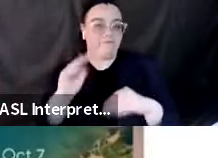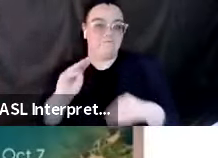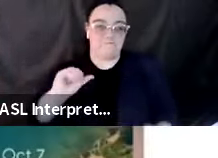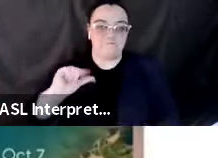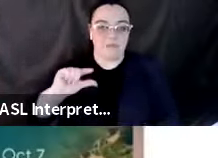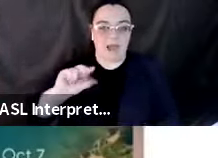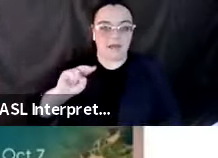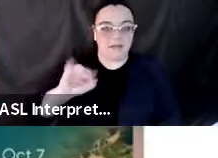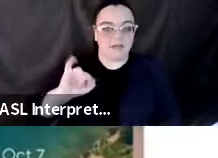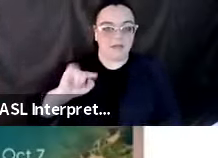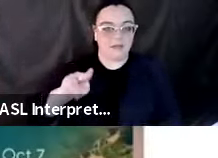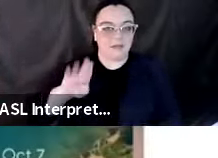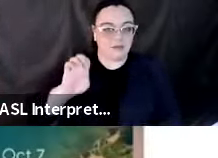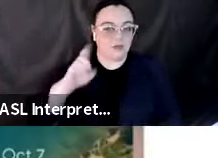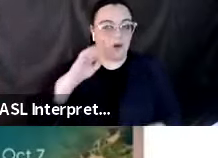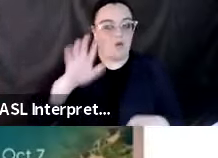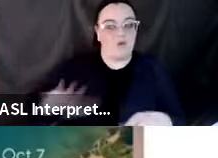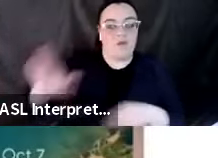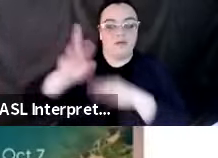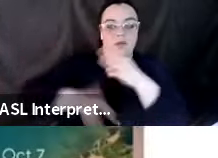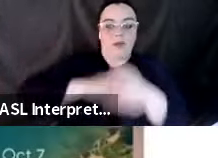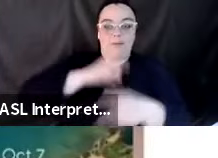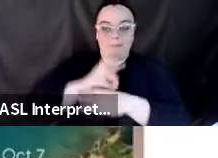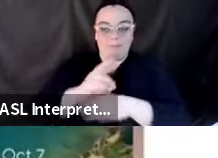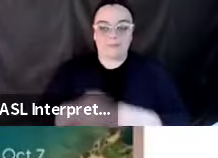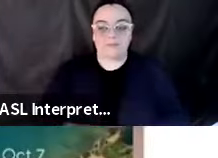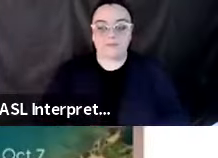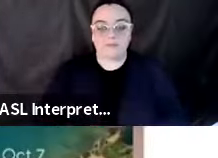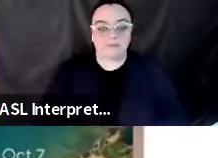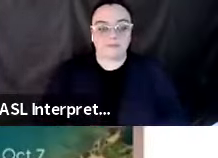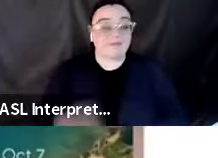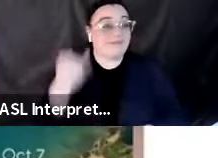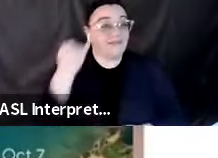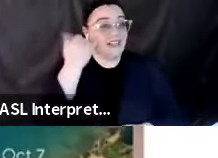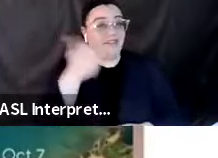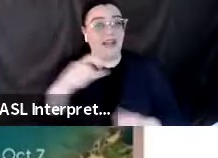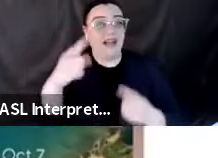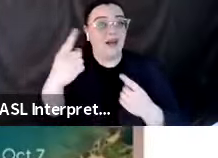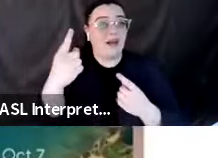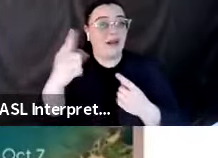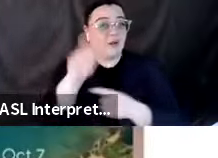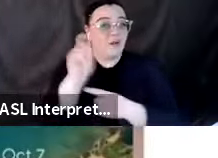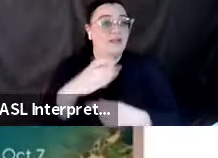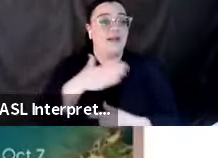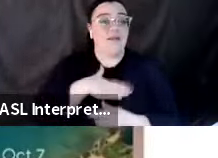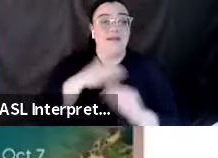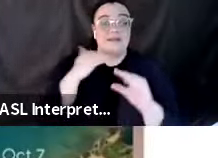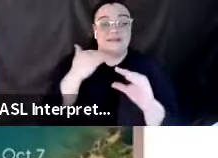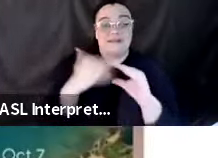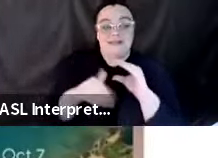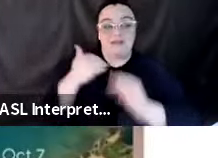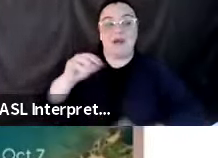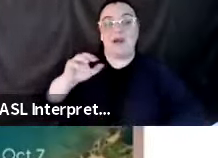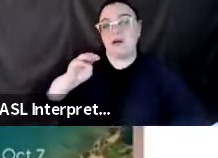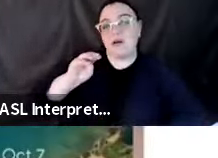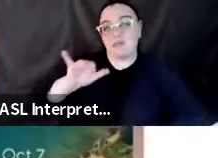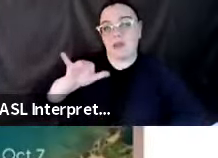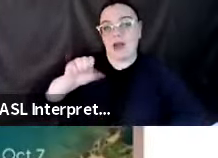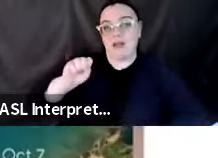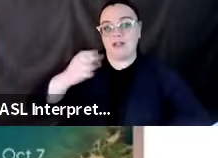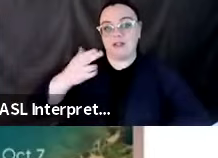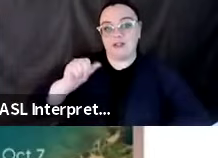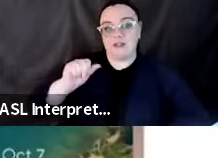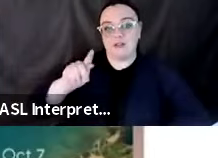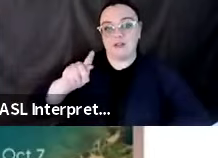earthquakes more locally. If you have any questions, please email myshake-info at